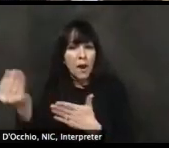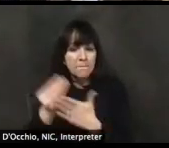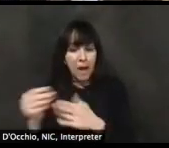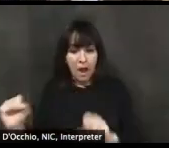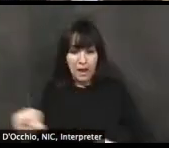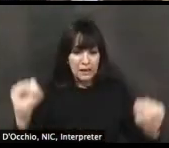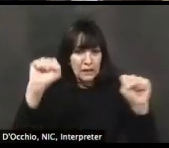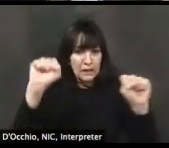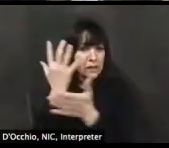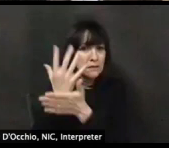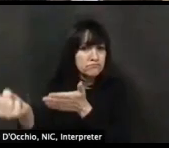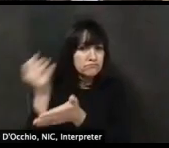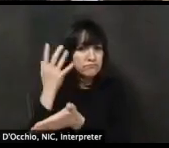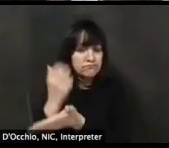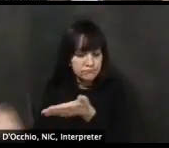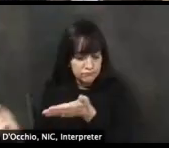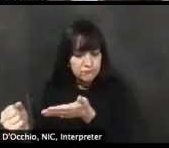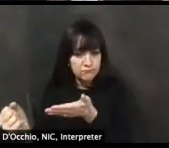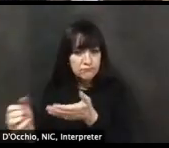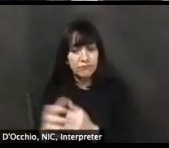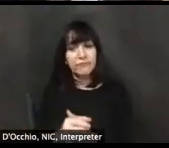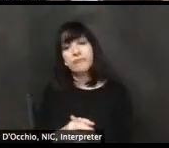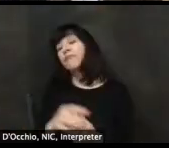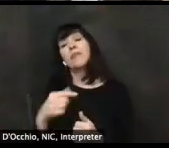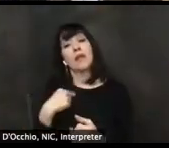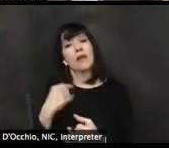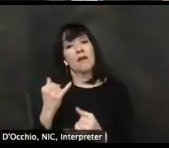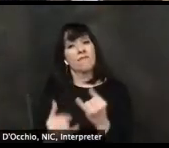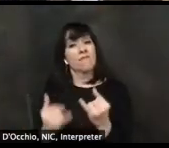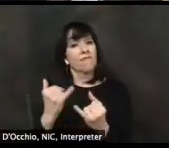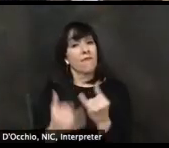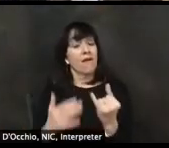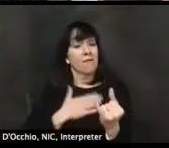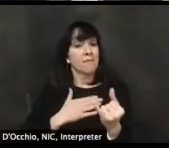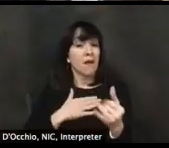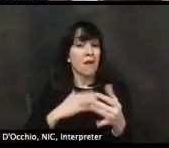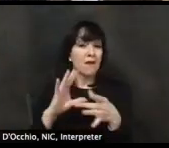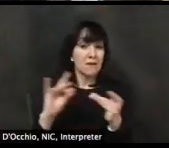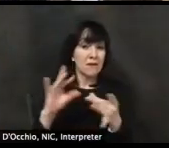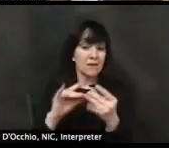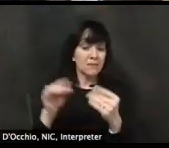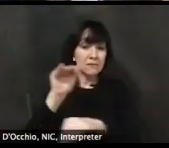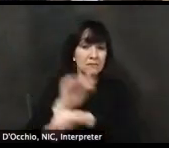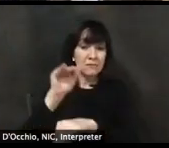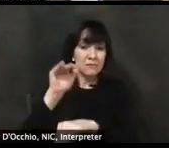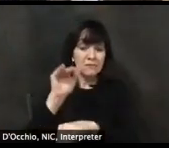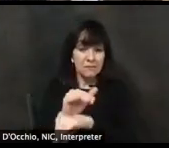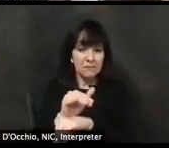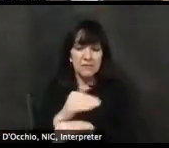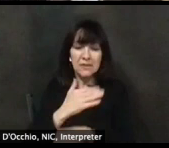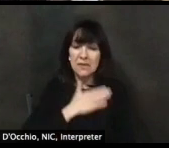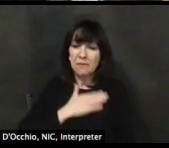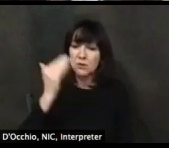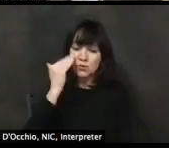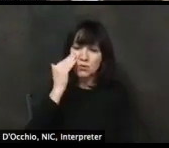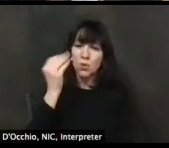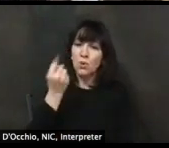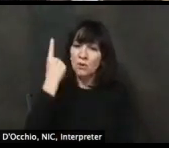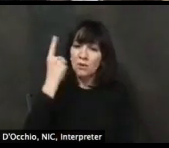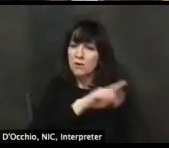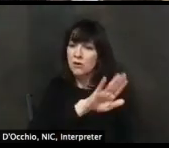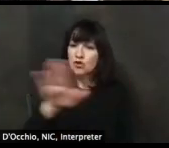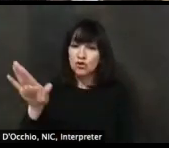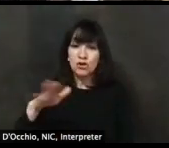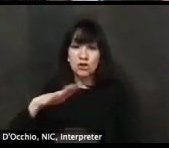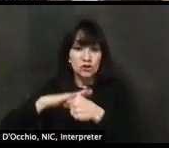final thing I will say as we round out, uh, the hour this evening, uh, please know that, uh, your stress, uh, that you feel